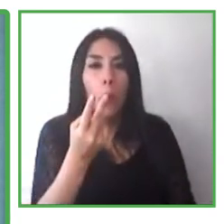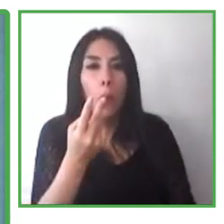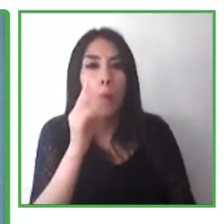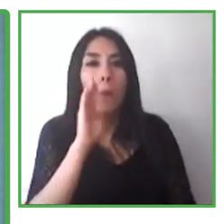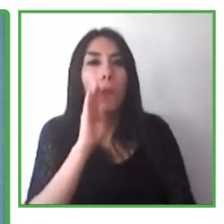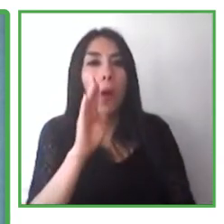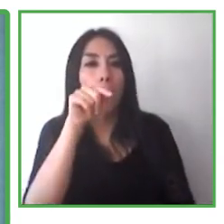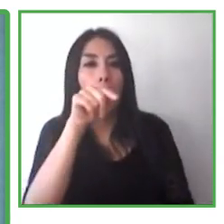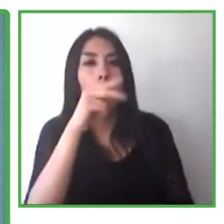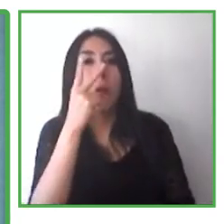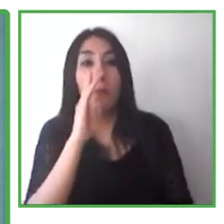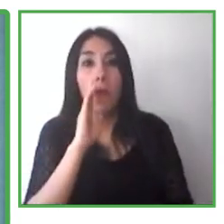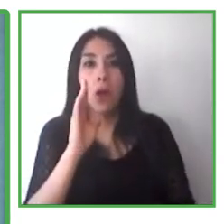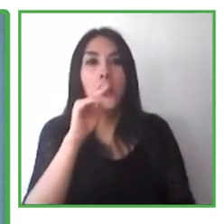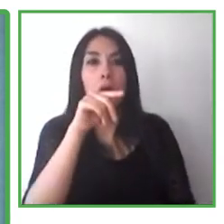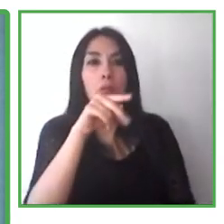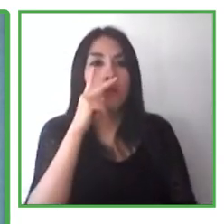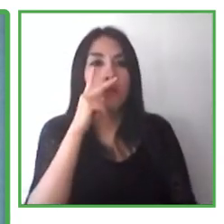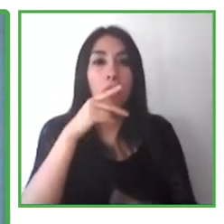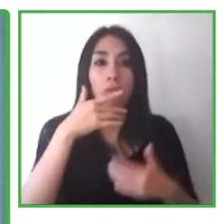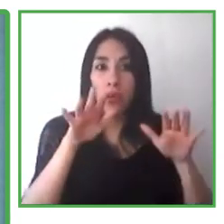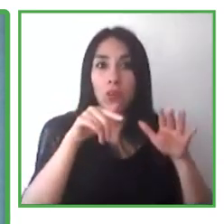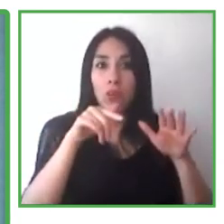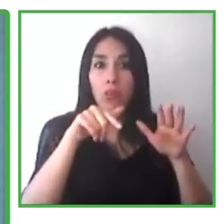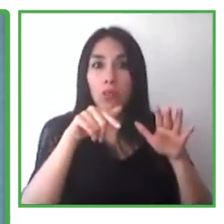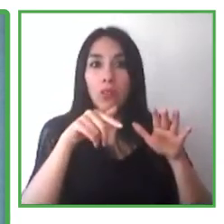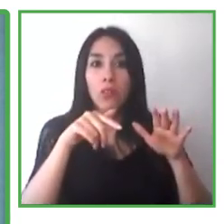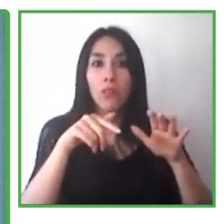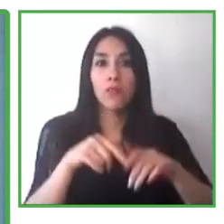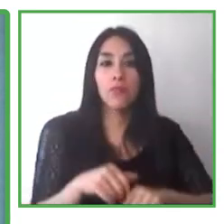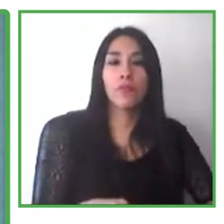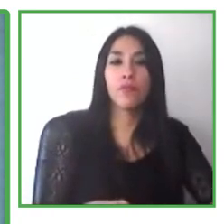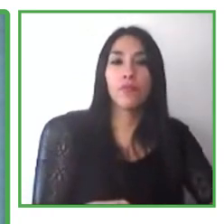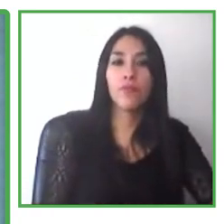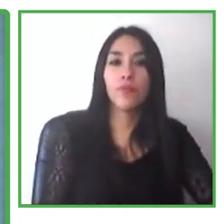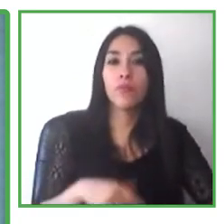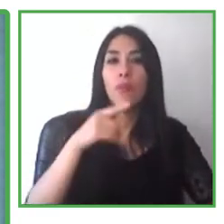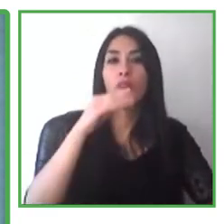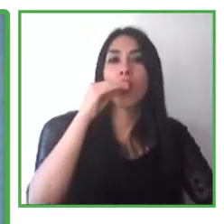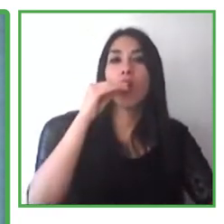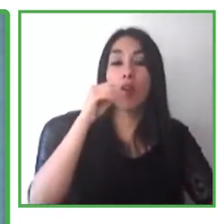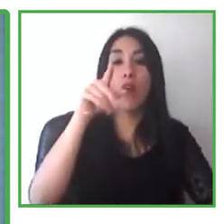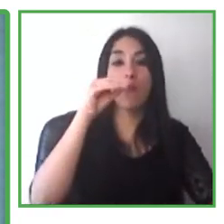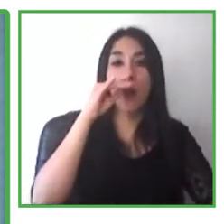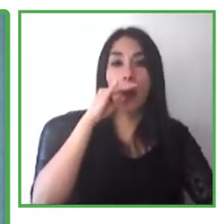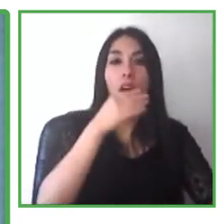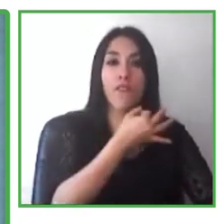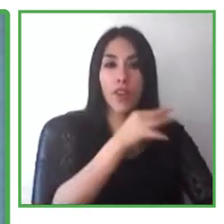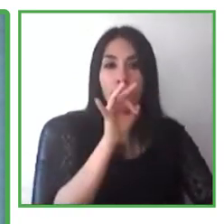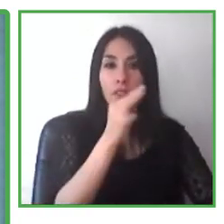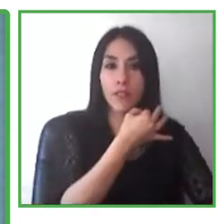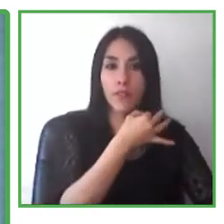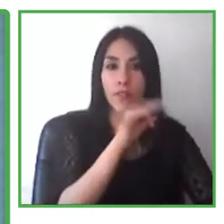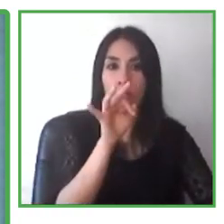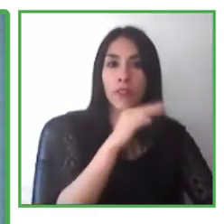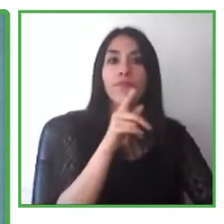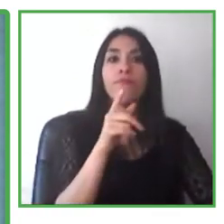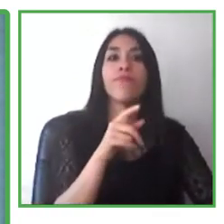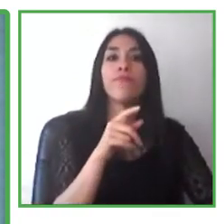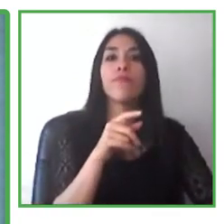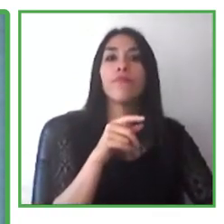part of Belgium, in fact. What are we doing? We are an ICT consultancy company,